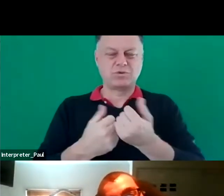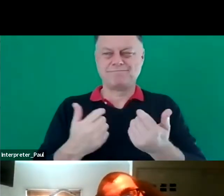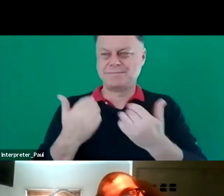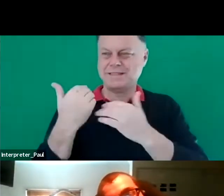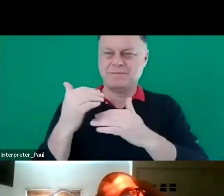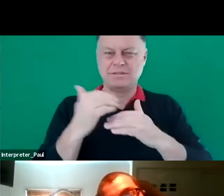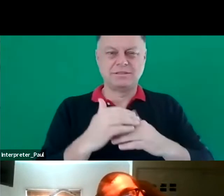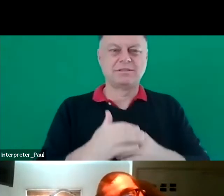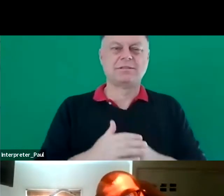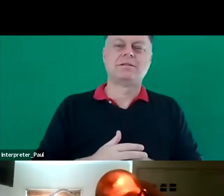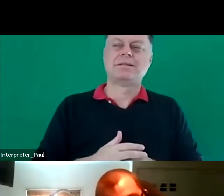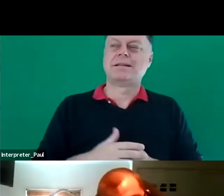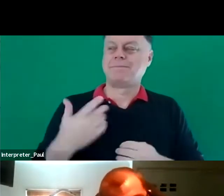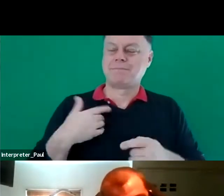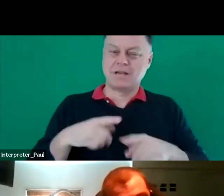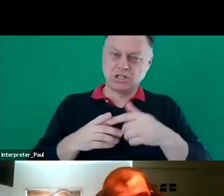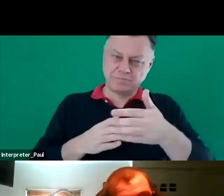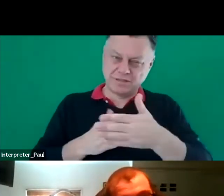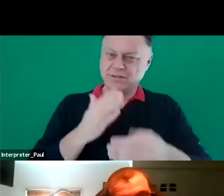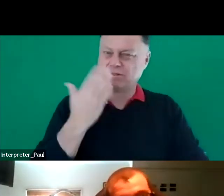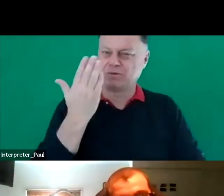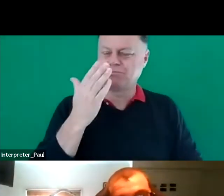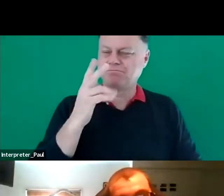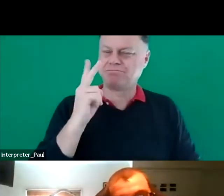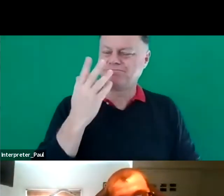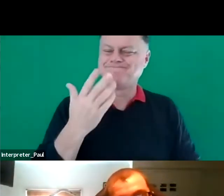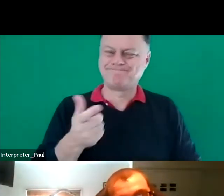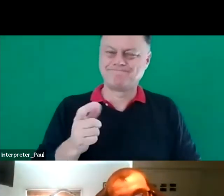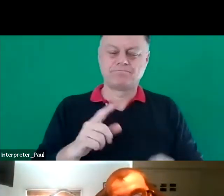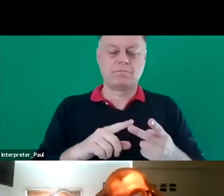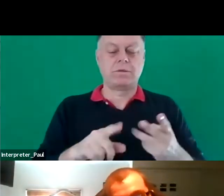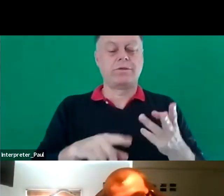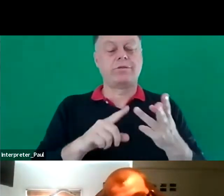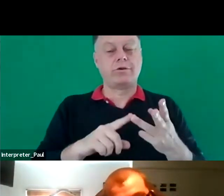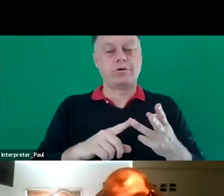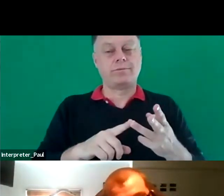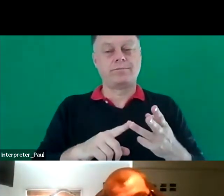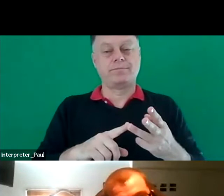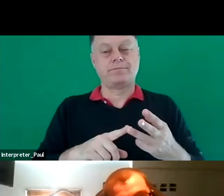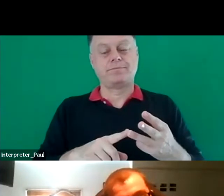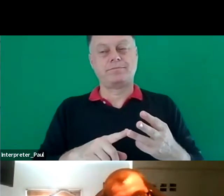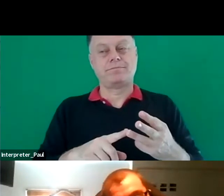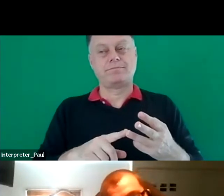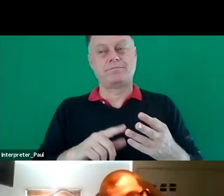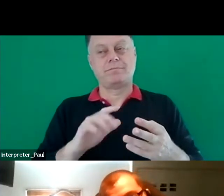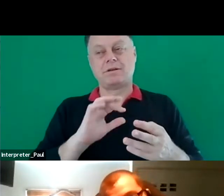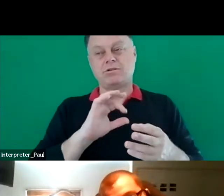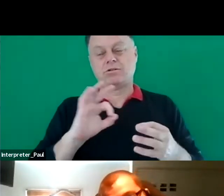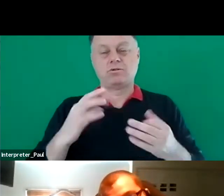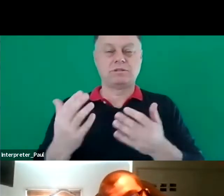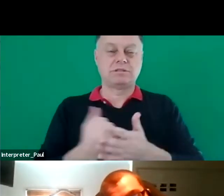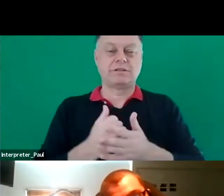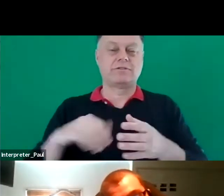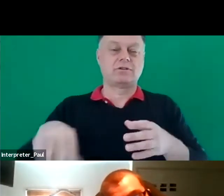any potential learning barriers that I was facing at the time. And thirdly, was the lack of a safe and inclusive environment